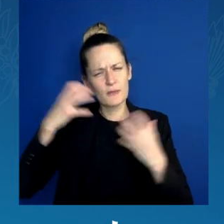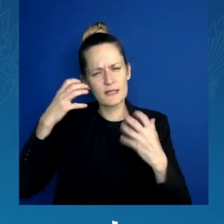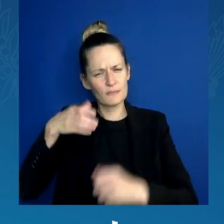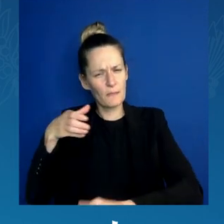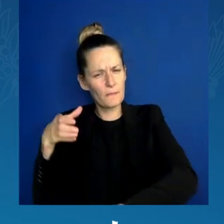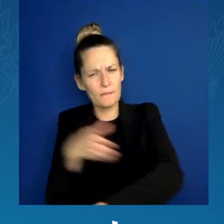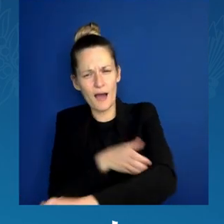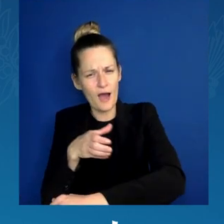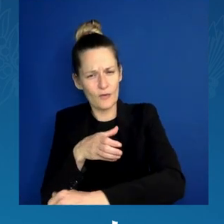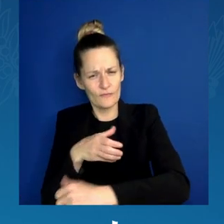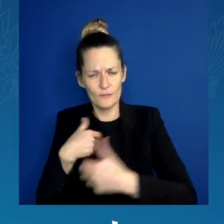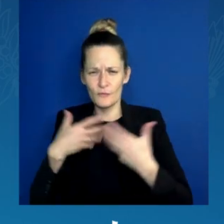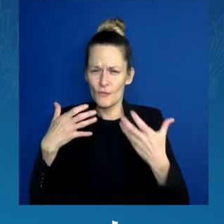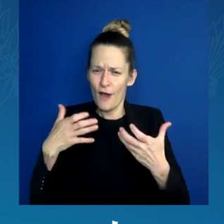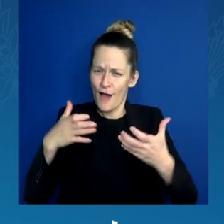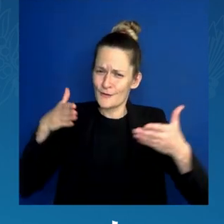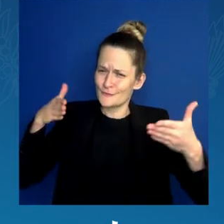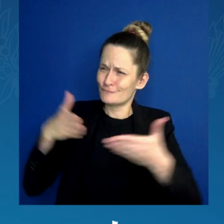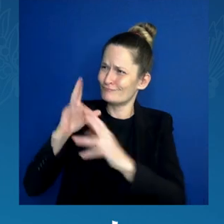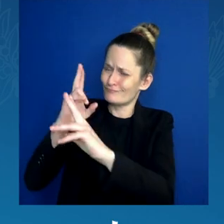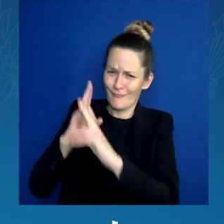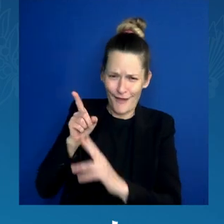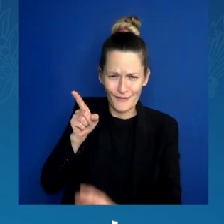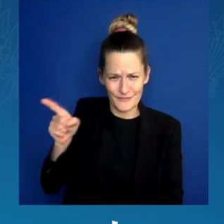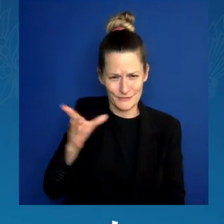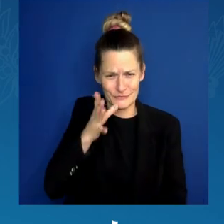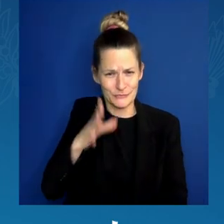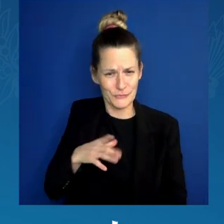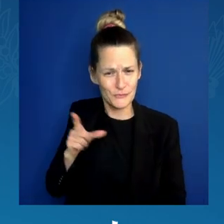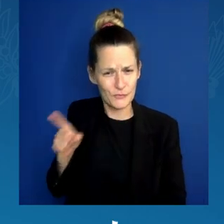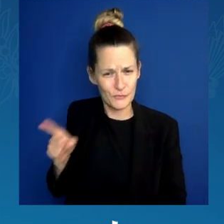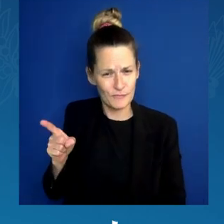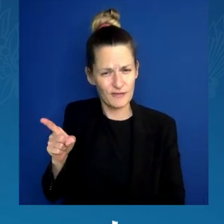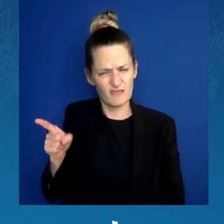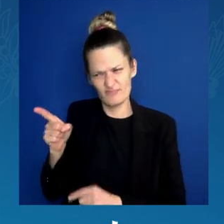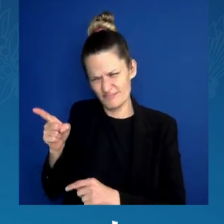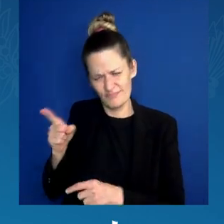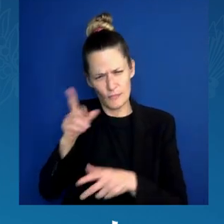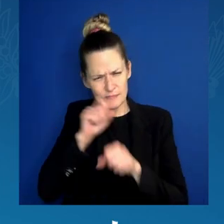your voice heard, Vice President of the United States of America, Kamala Harris.